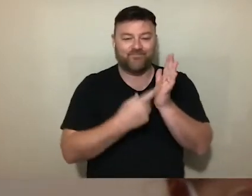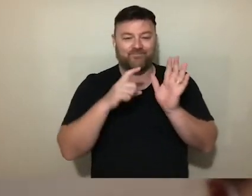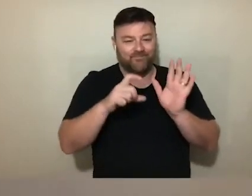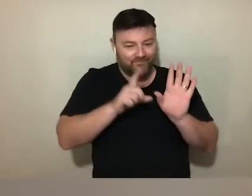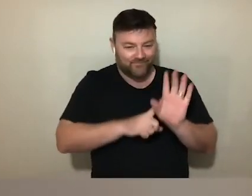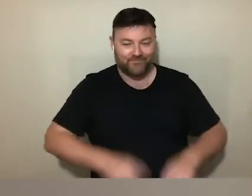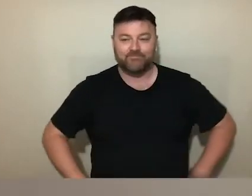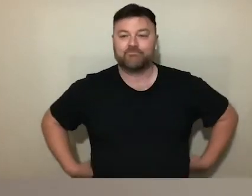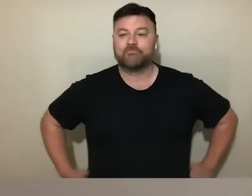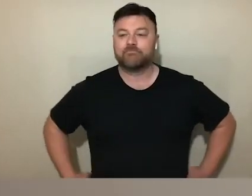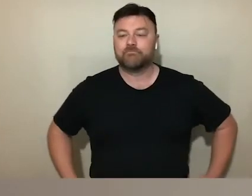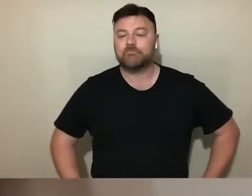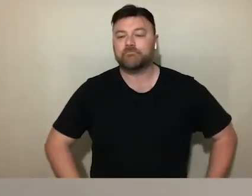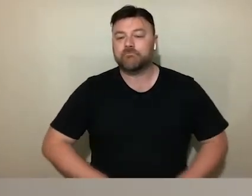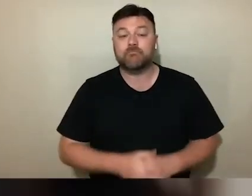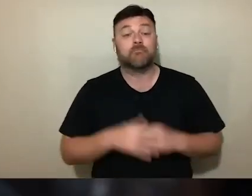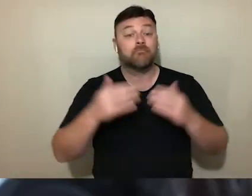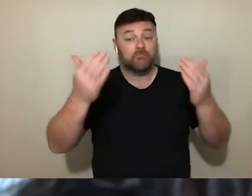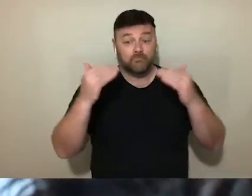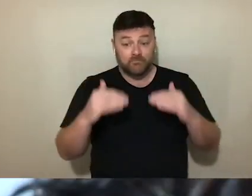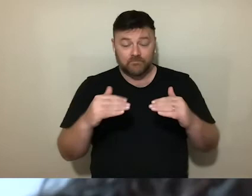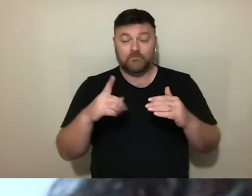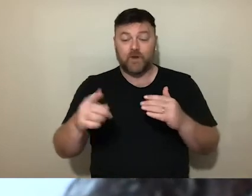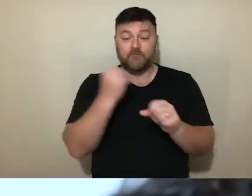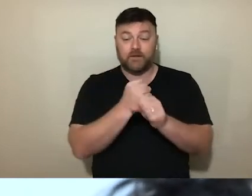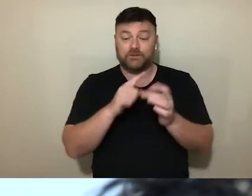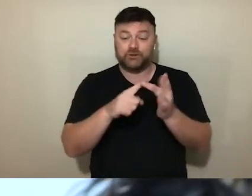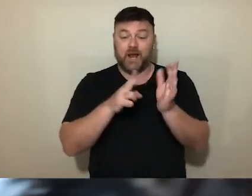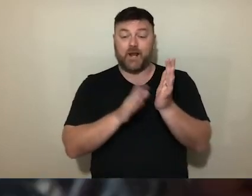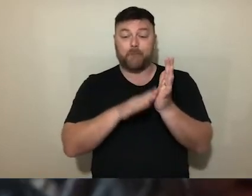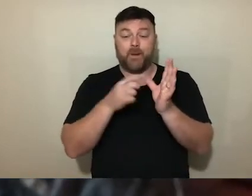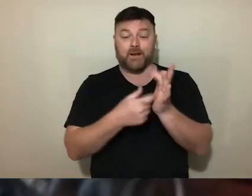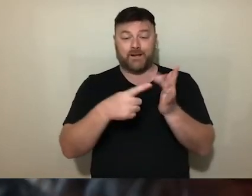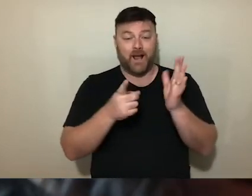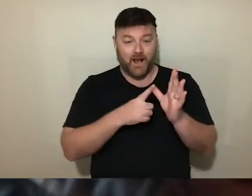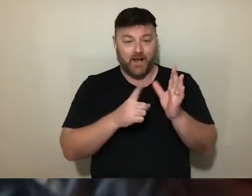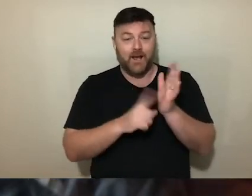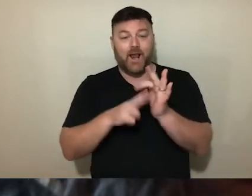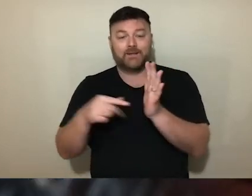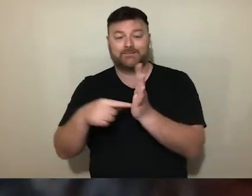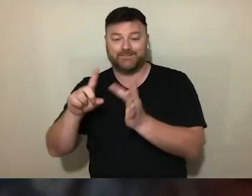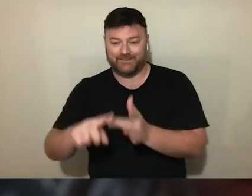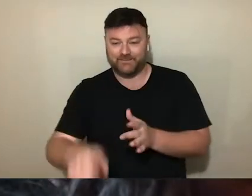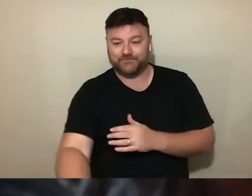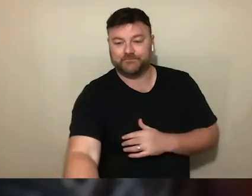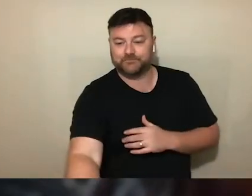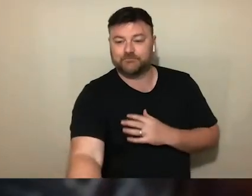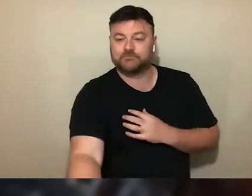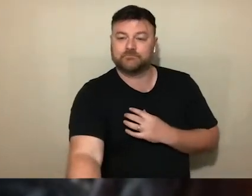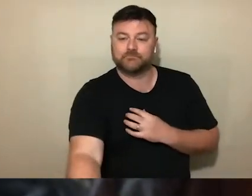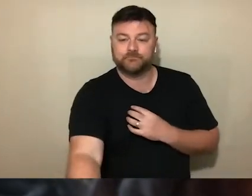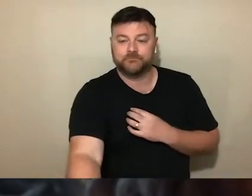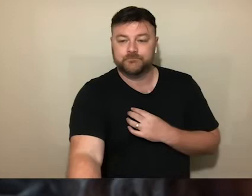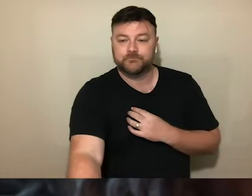And following on, we've got Gianmaria Lenti speaking. I had